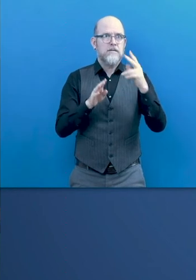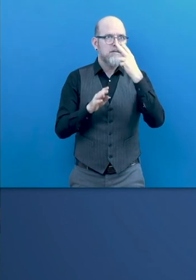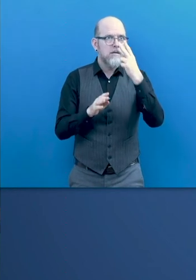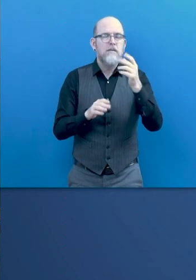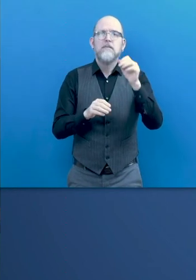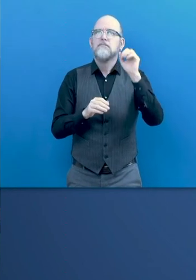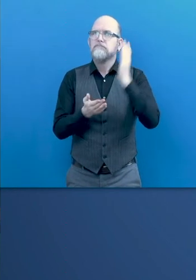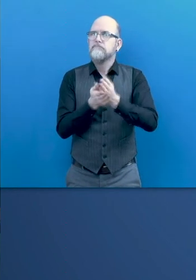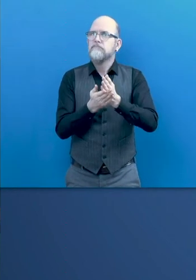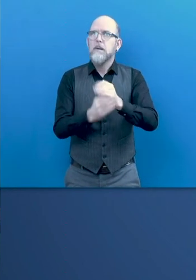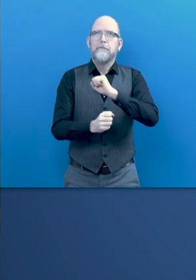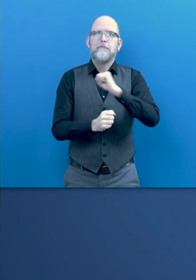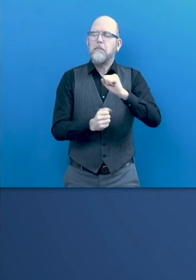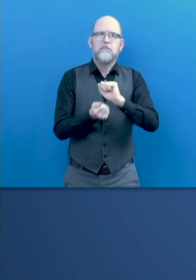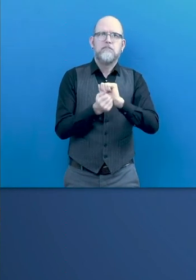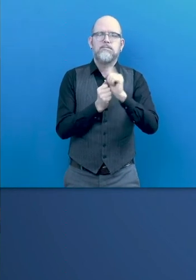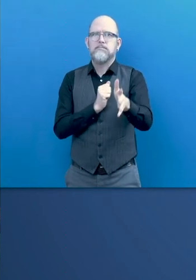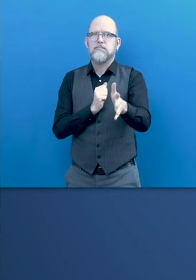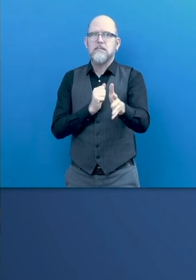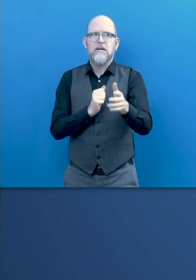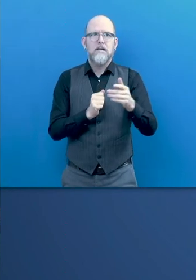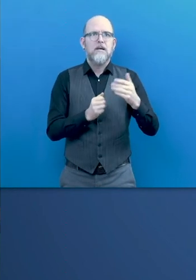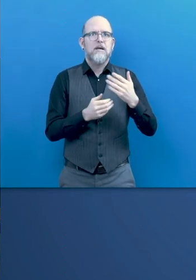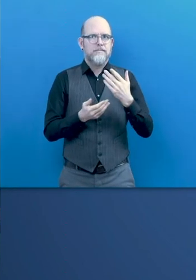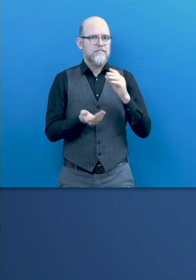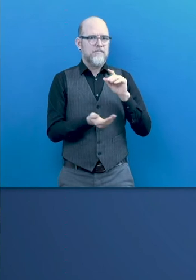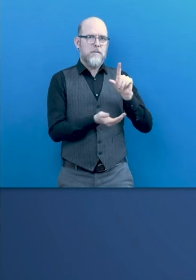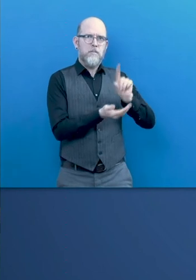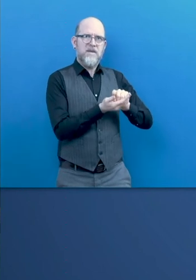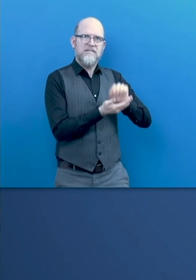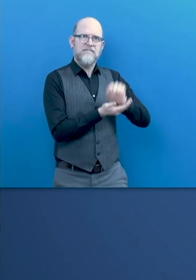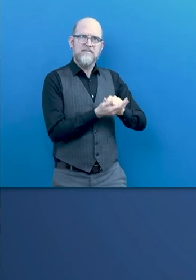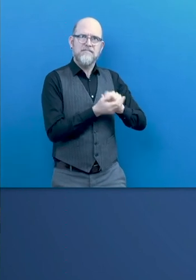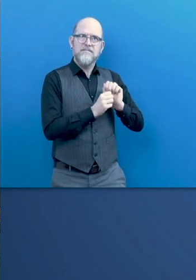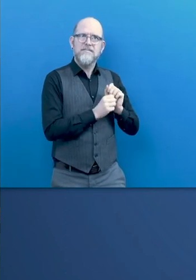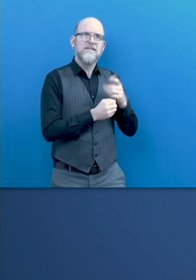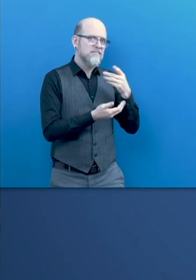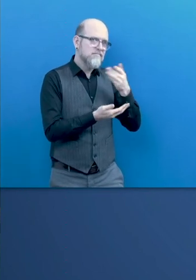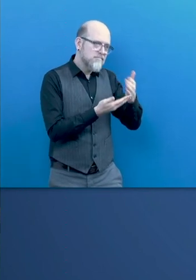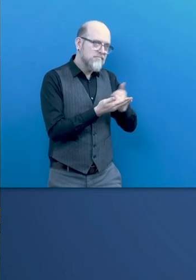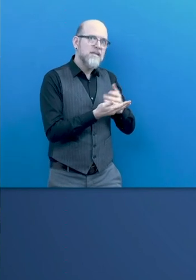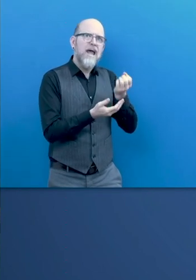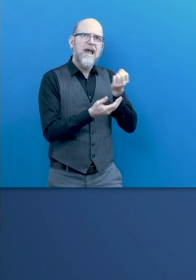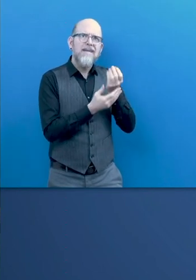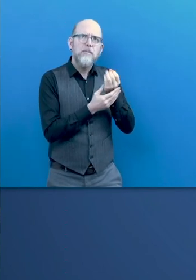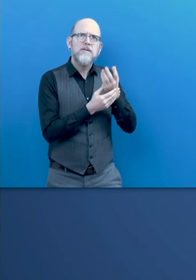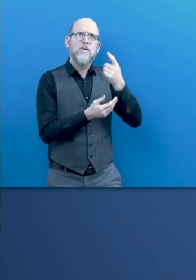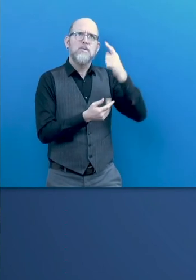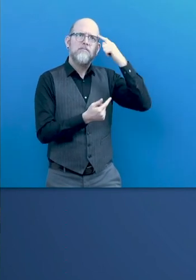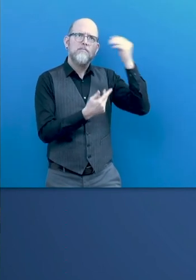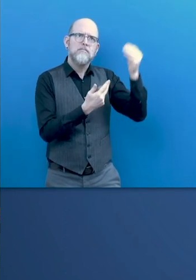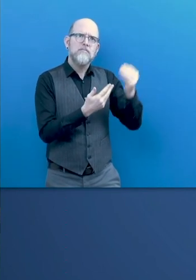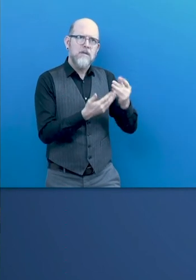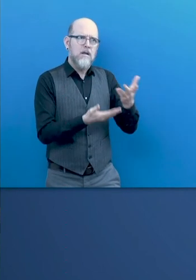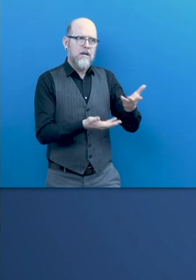this report gives us a lot of thinking, a lot of focus on future opportunities, which also